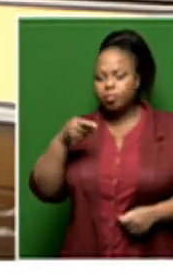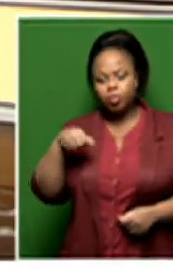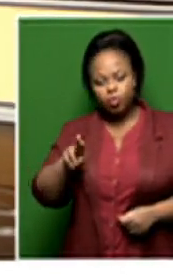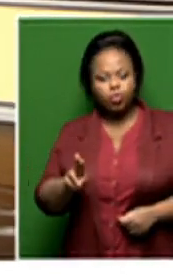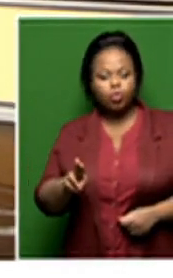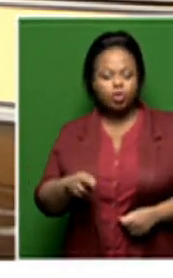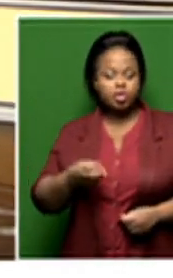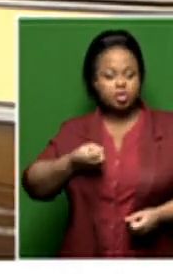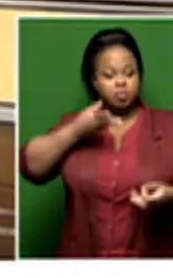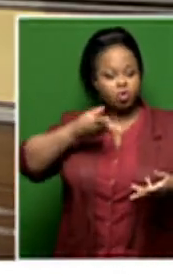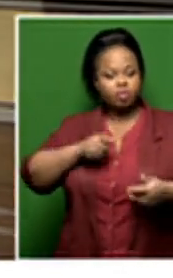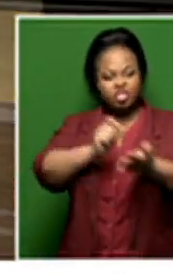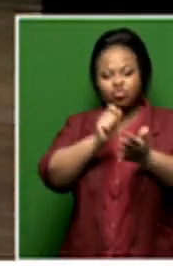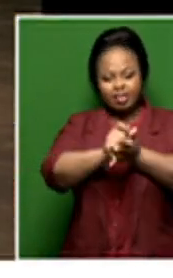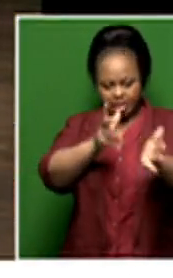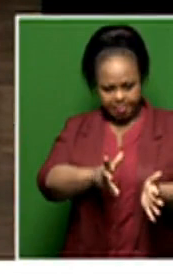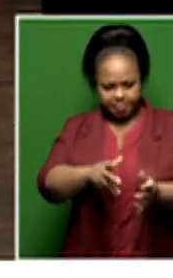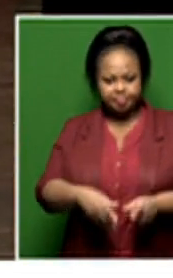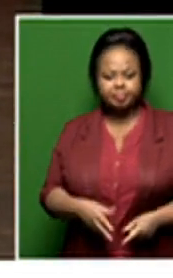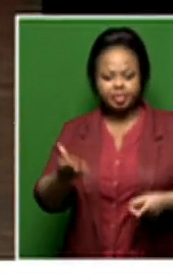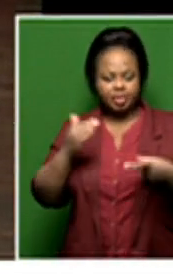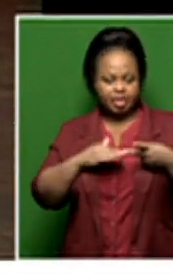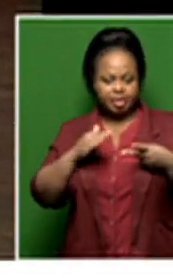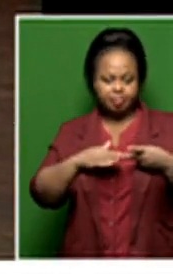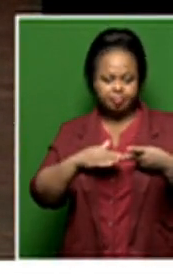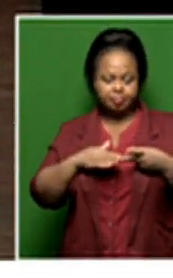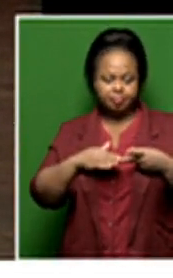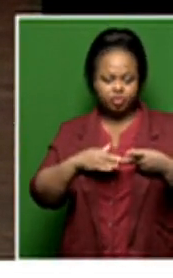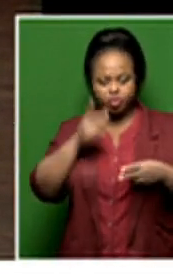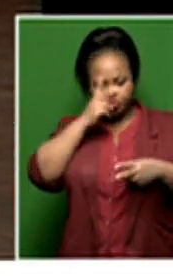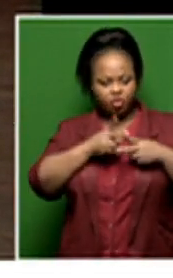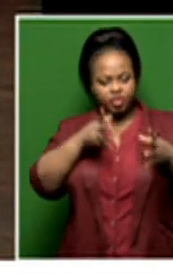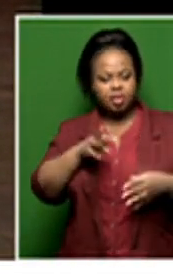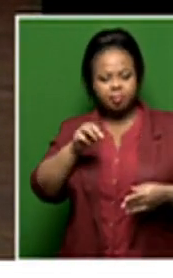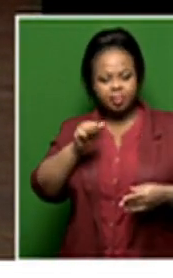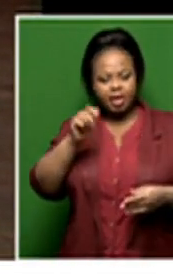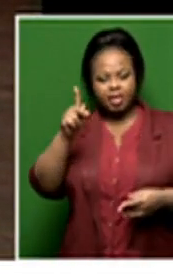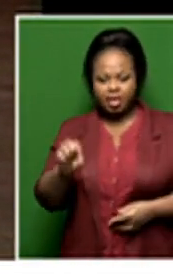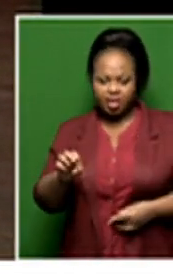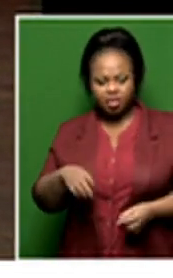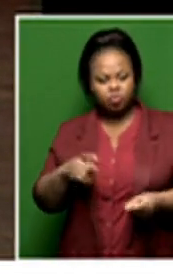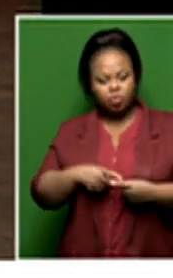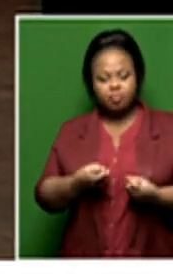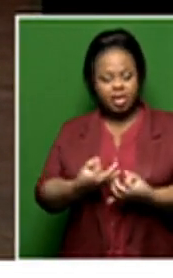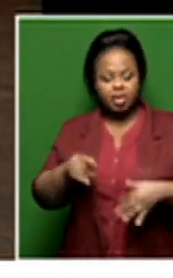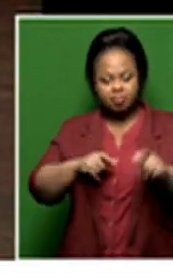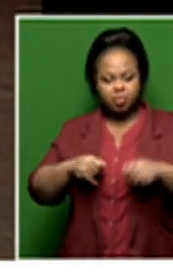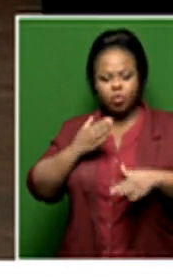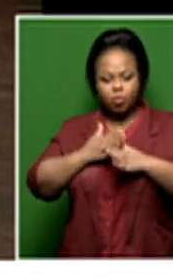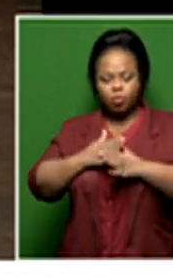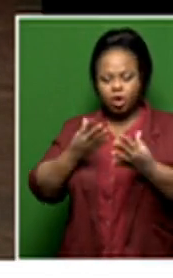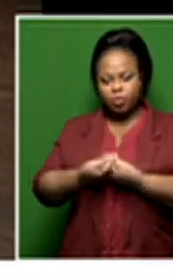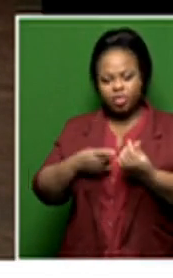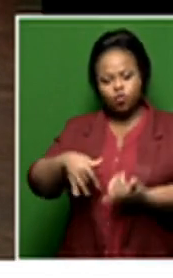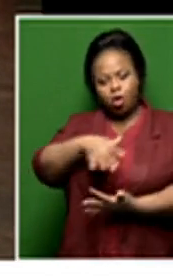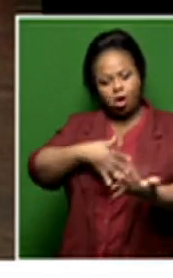the poet, the writer Mwepudi, Professor Marge. So he was surrounded by various